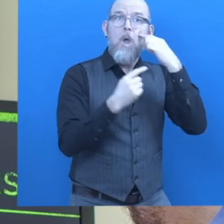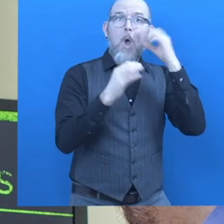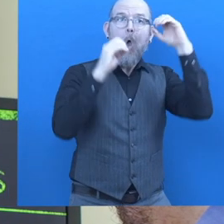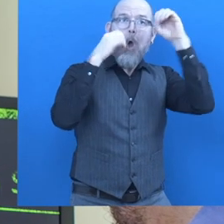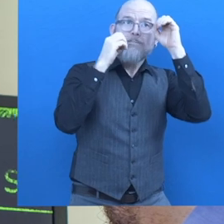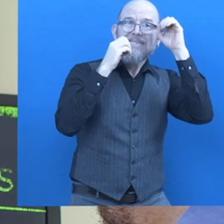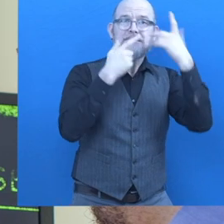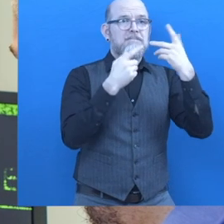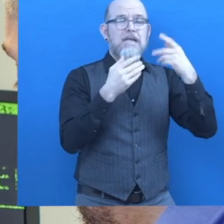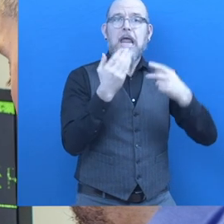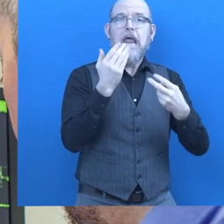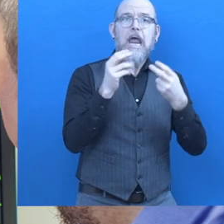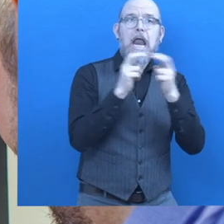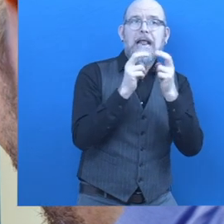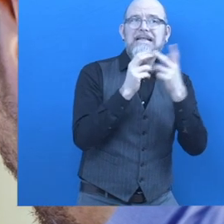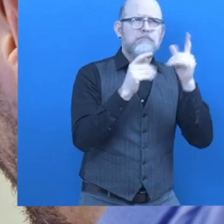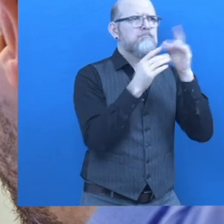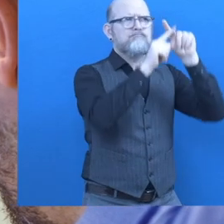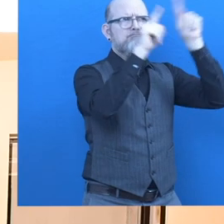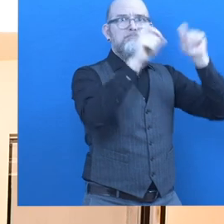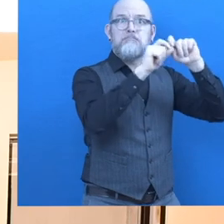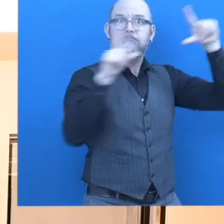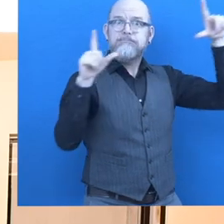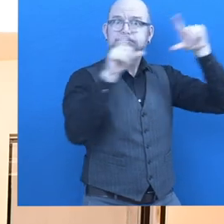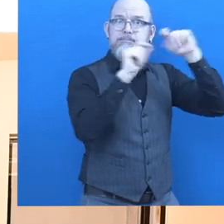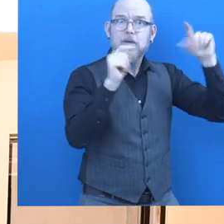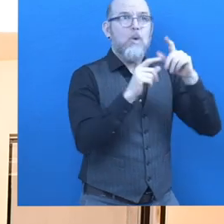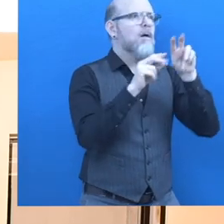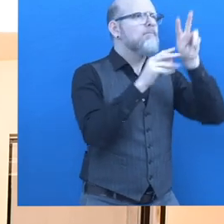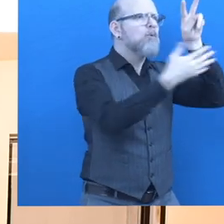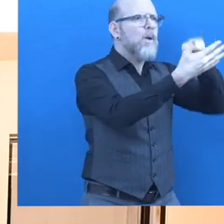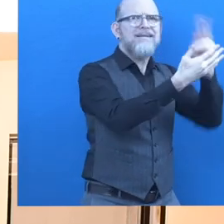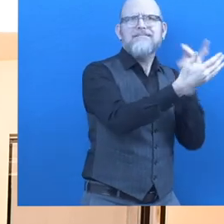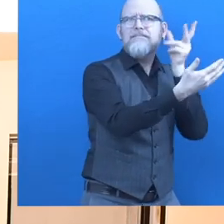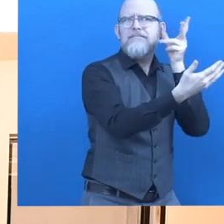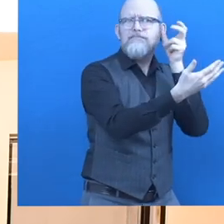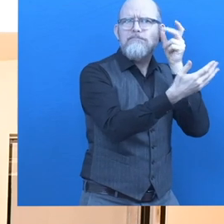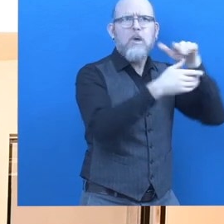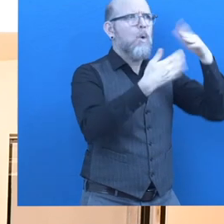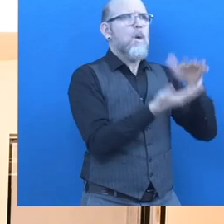readers to braille cells for adaptation all essential areas in order to enable a comprehensive workspace adaptation.